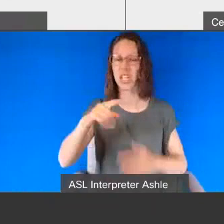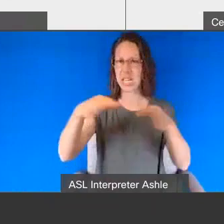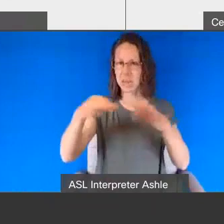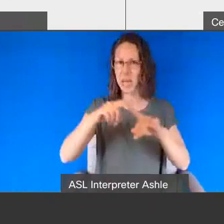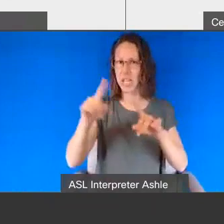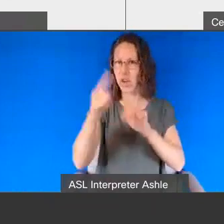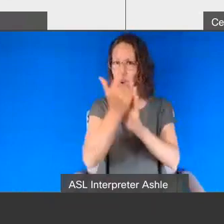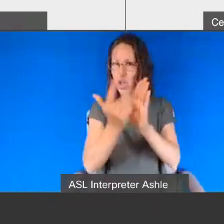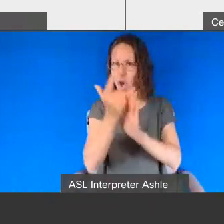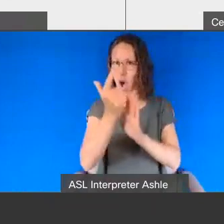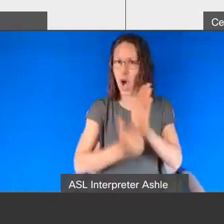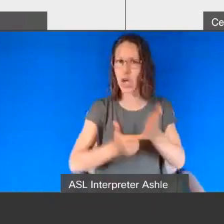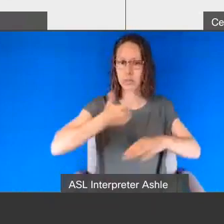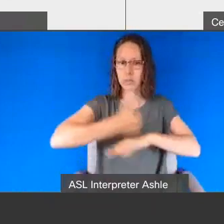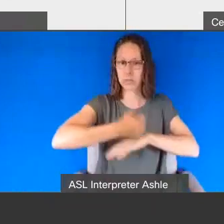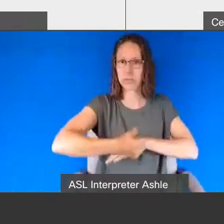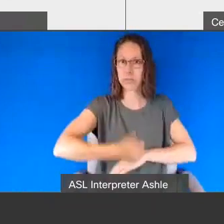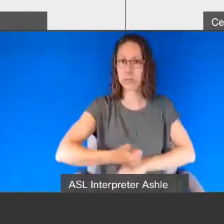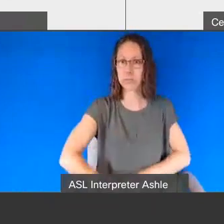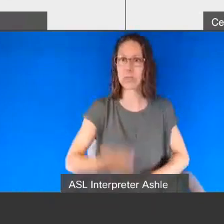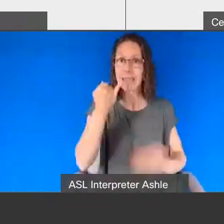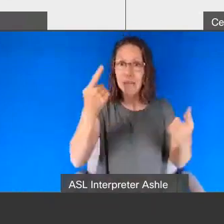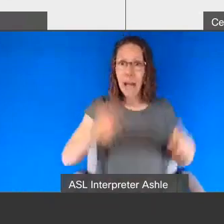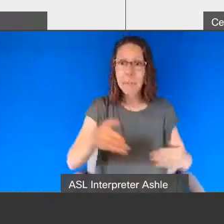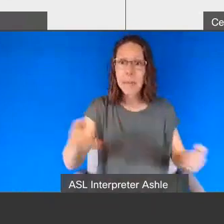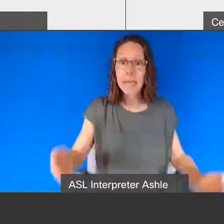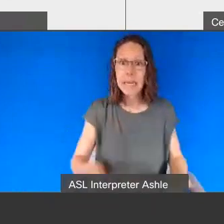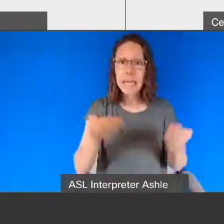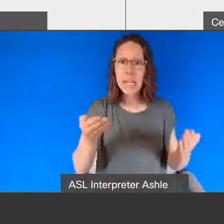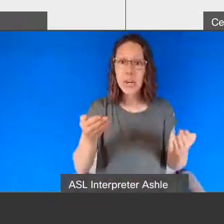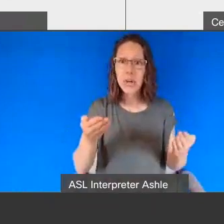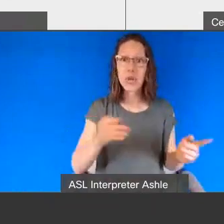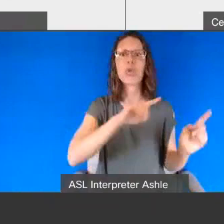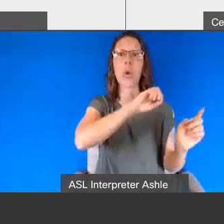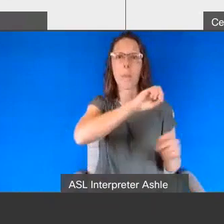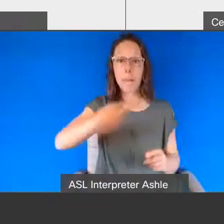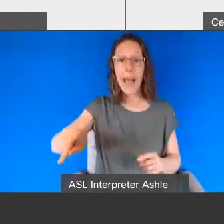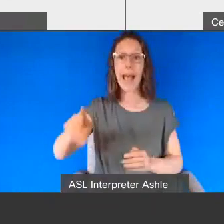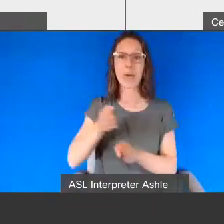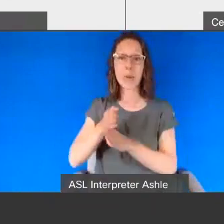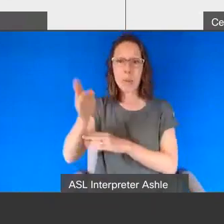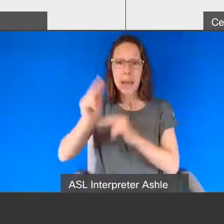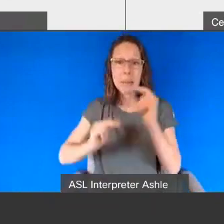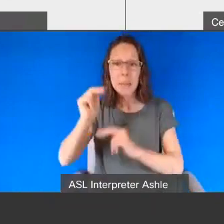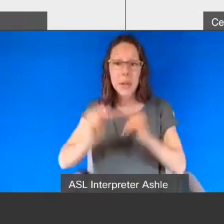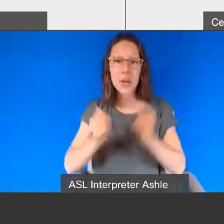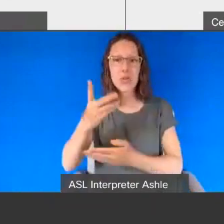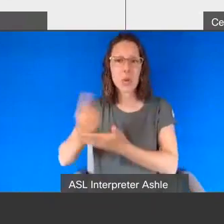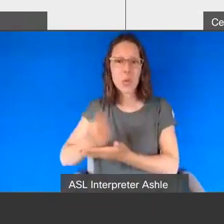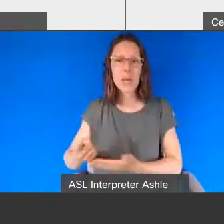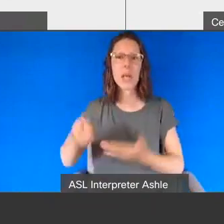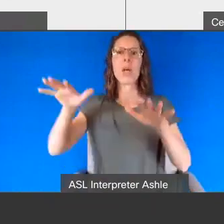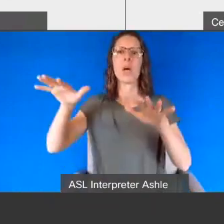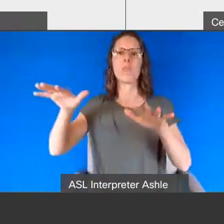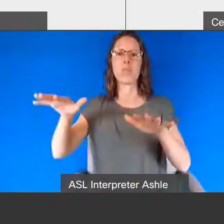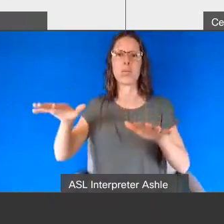you do those things here they put you back to the main building until for a couple weeks until you get a hold of yourself then